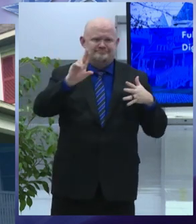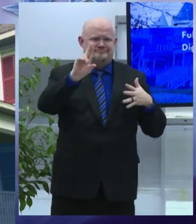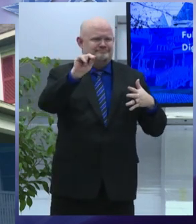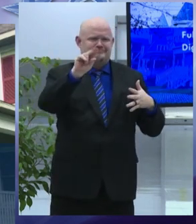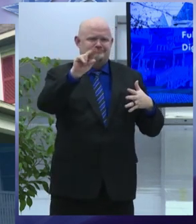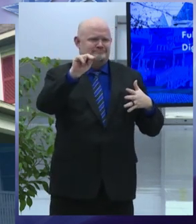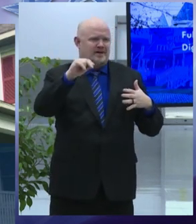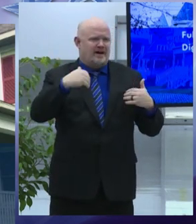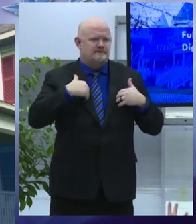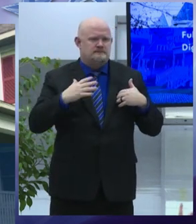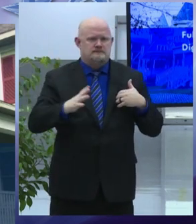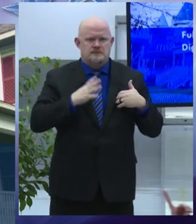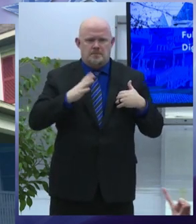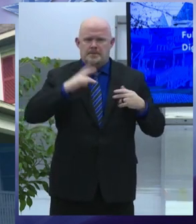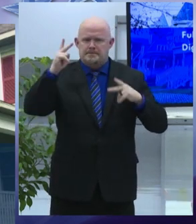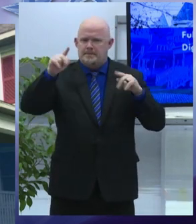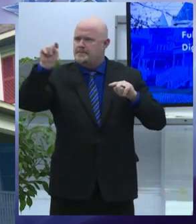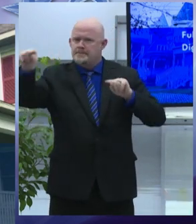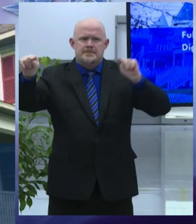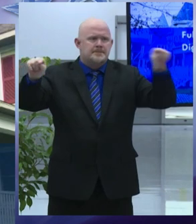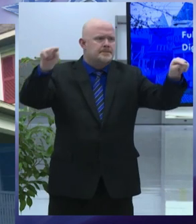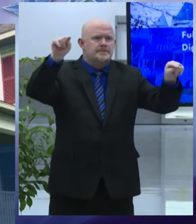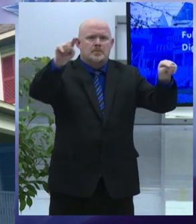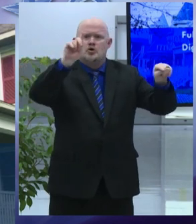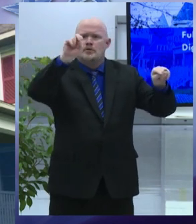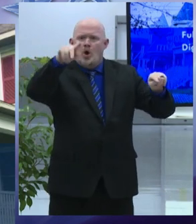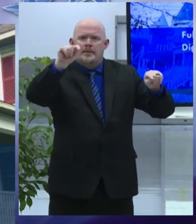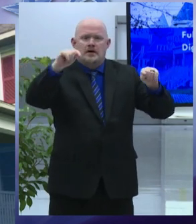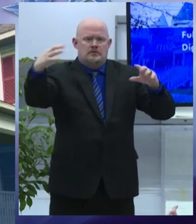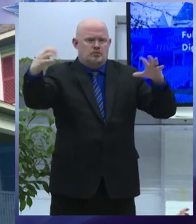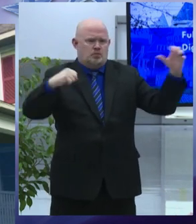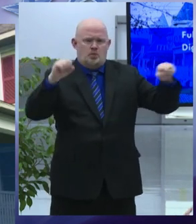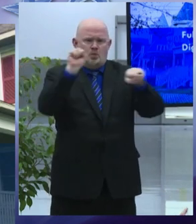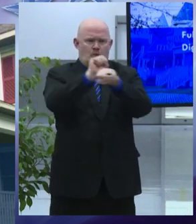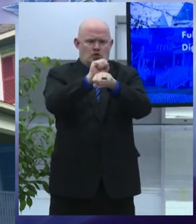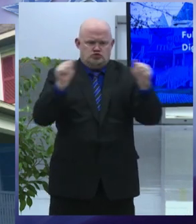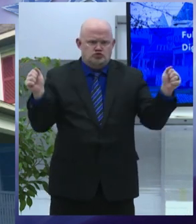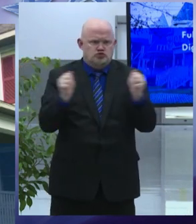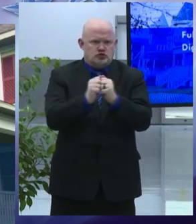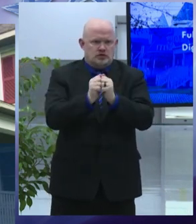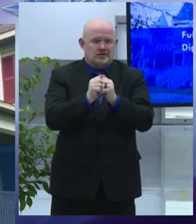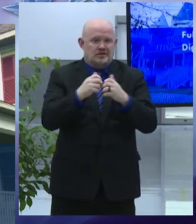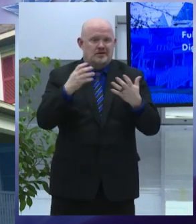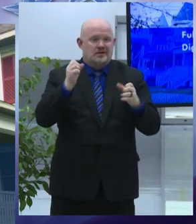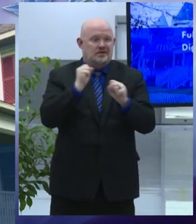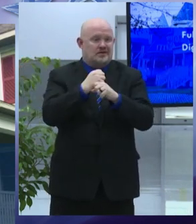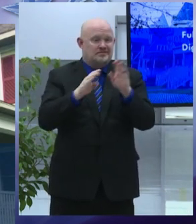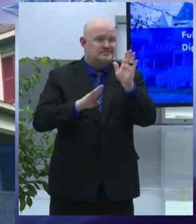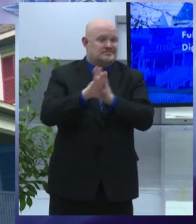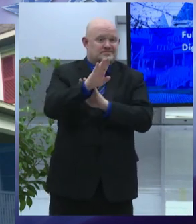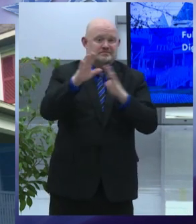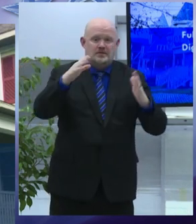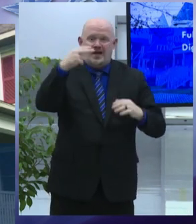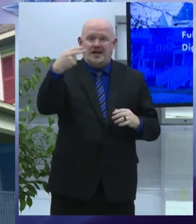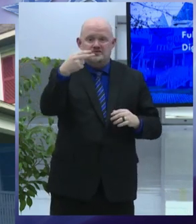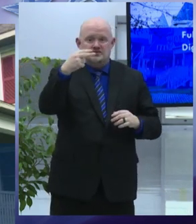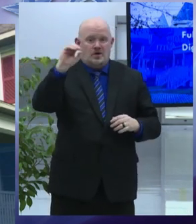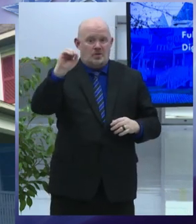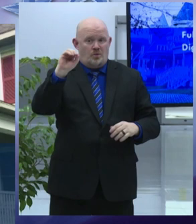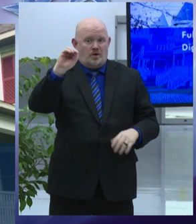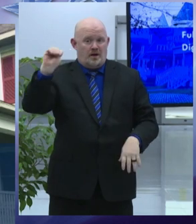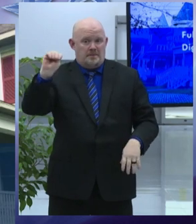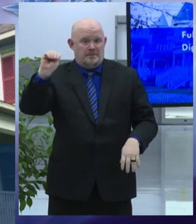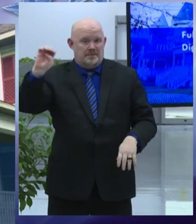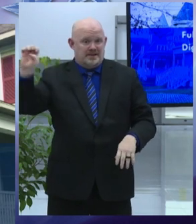-department team approach with the creation of home the high occupancy monitoring and enforcement unit that tracks and keeps pressure on the major apartment